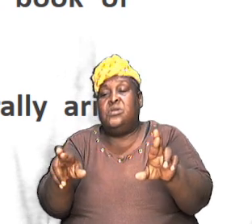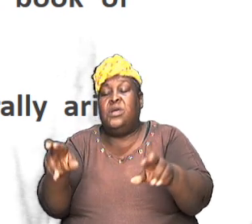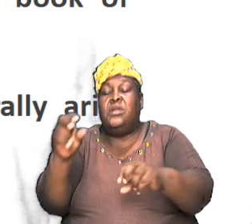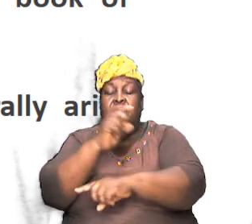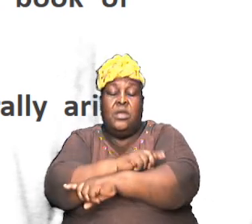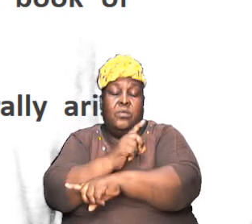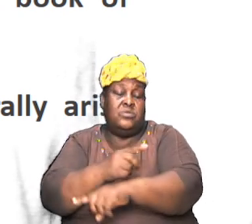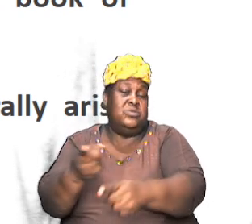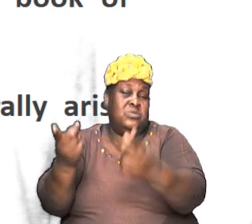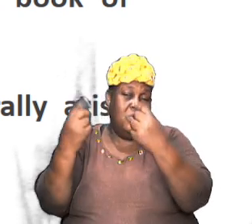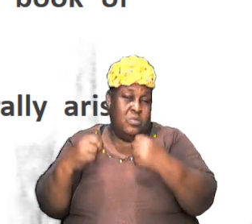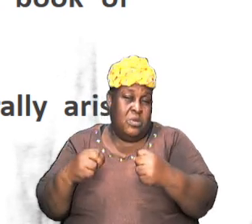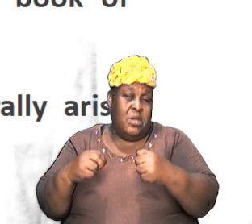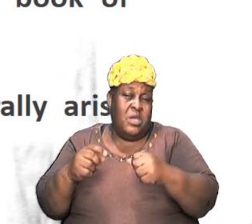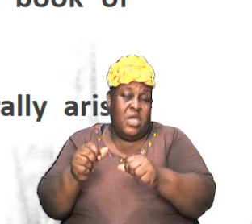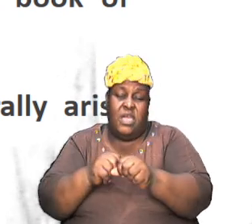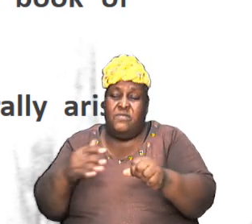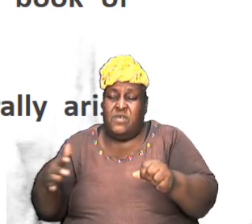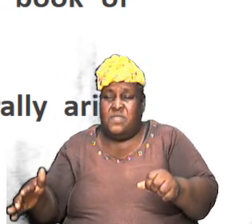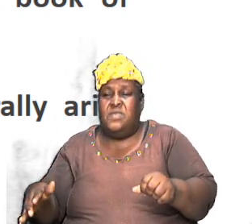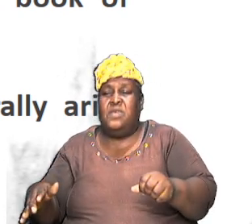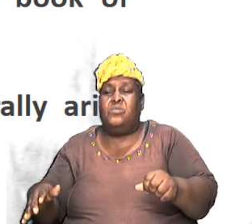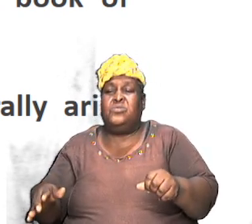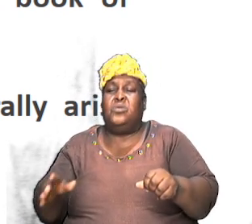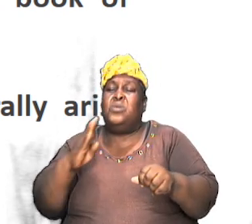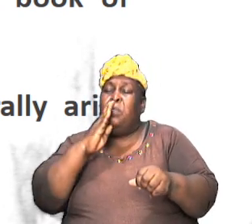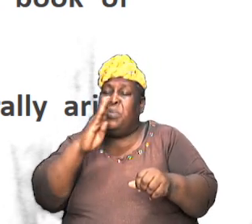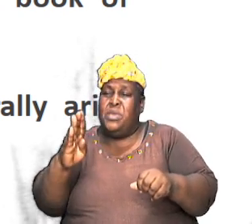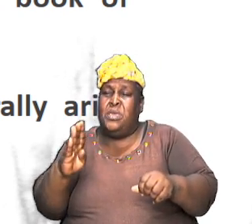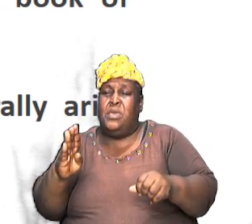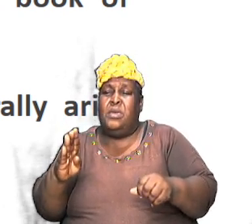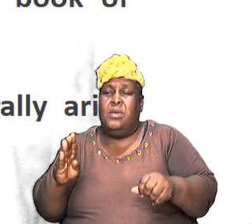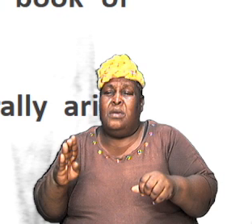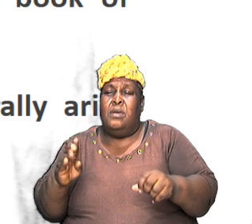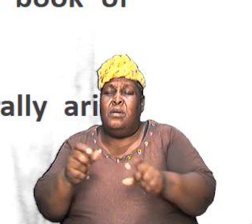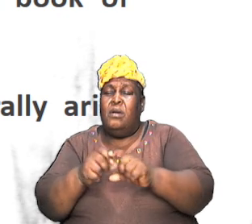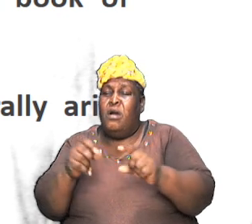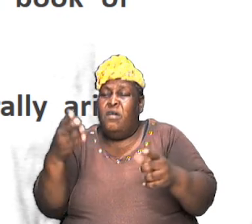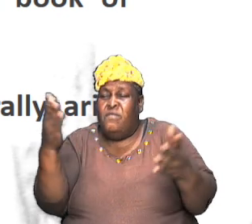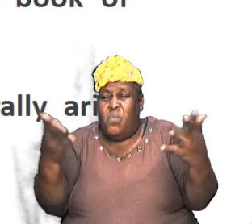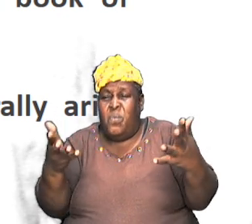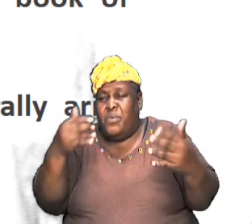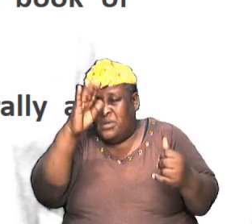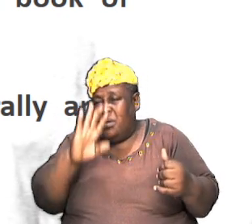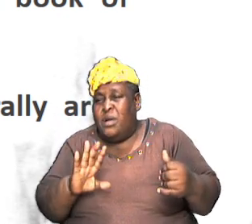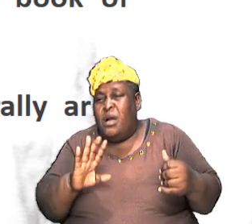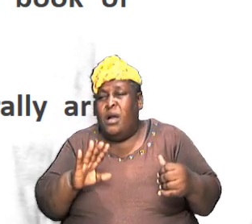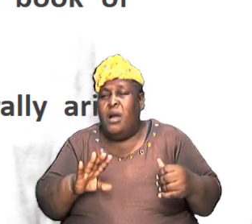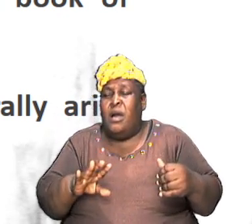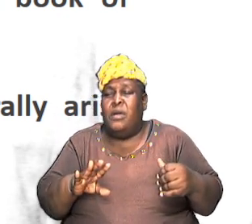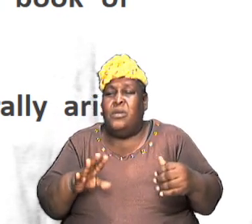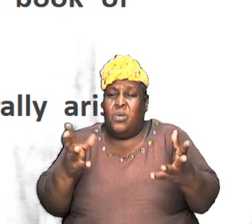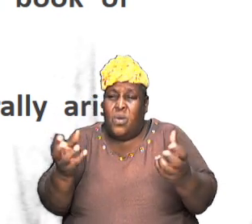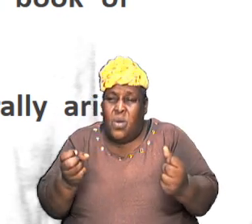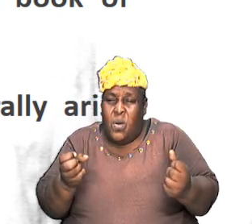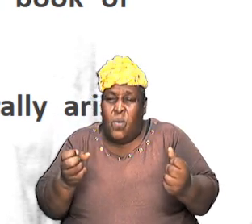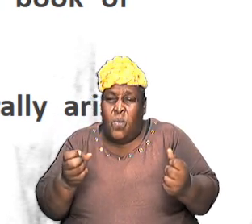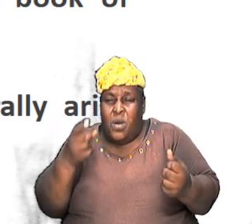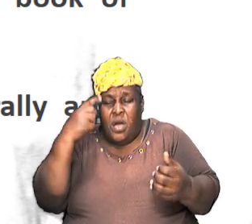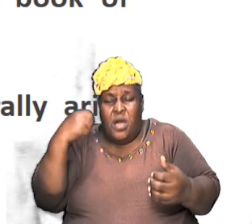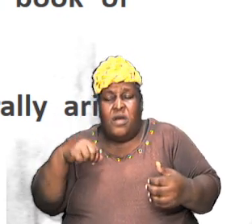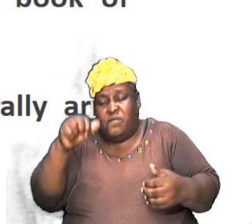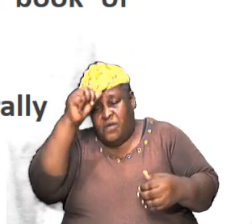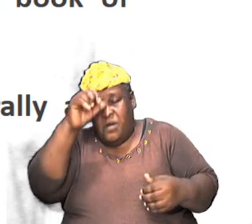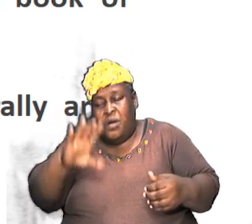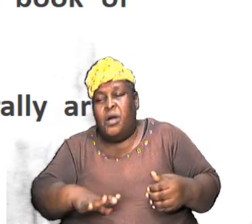go back to what God originally intended for it and we see all of this creation and